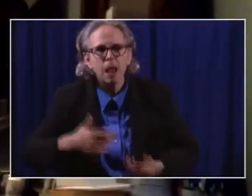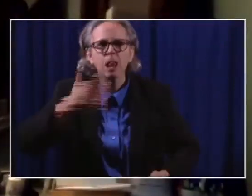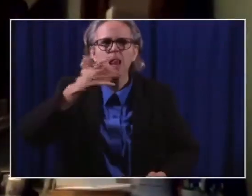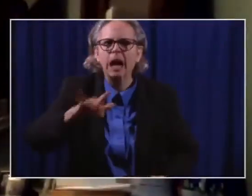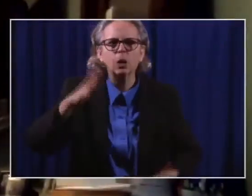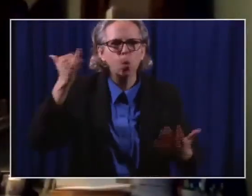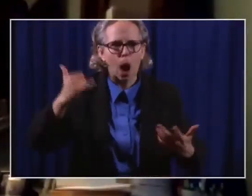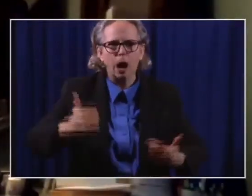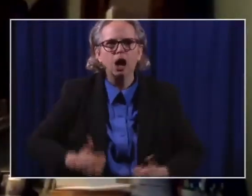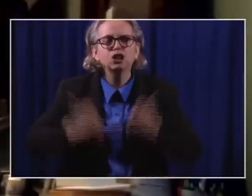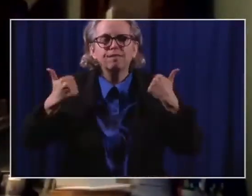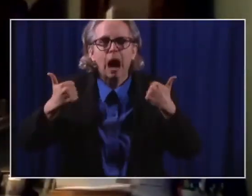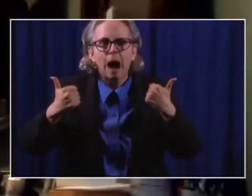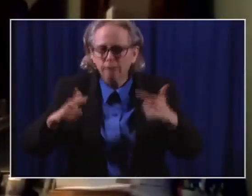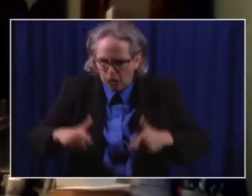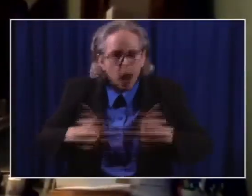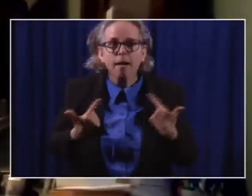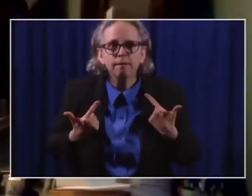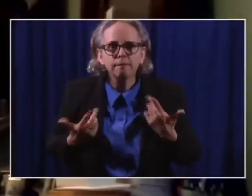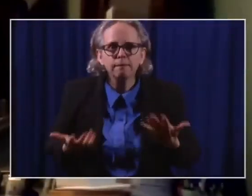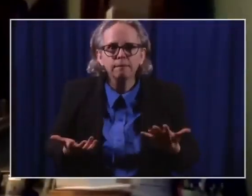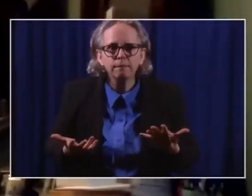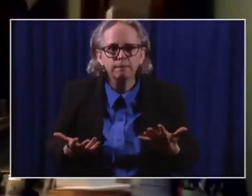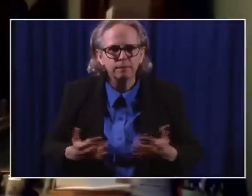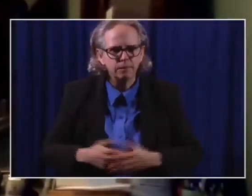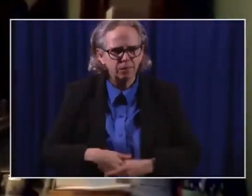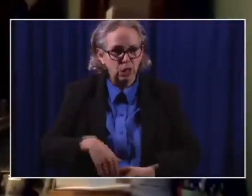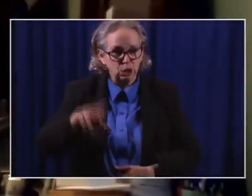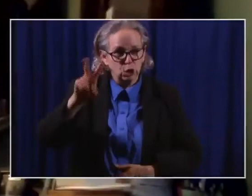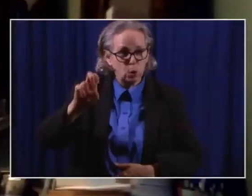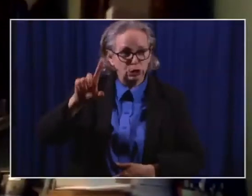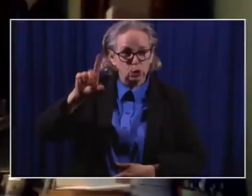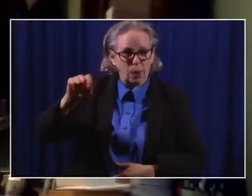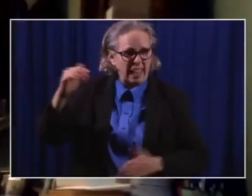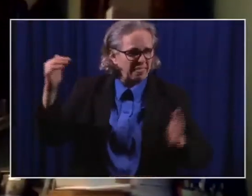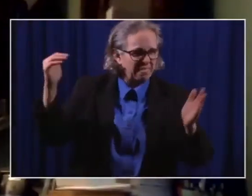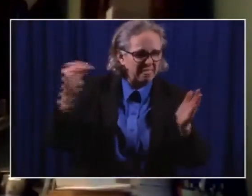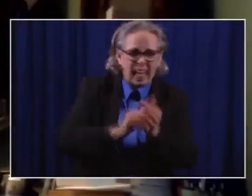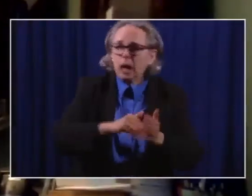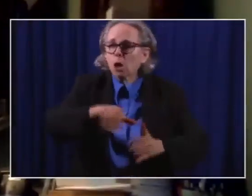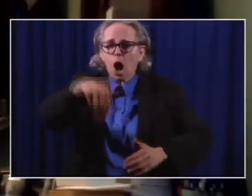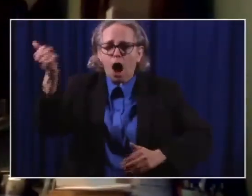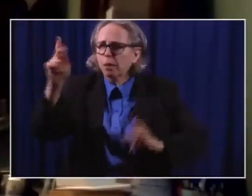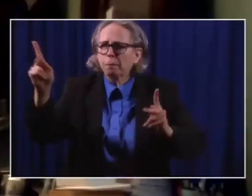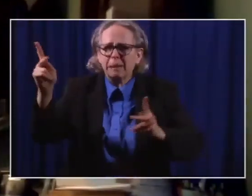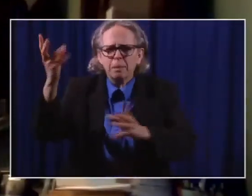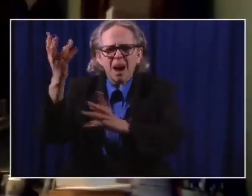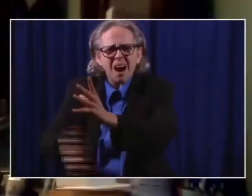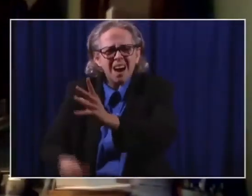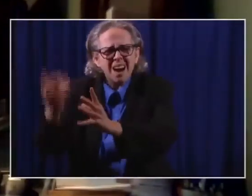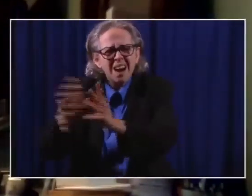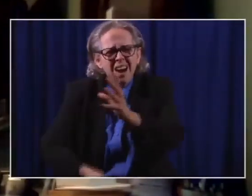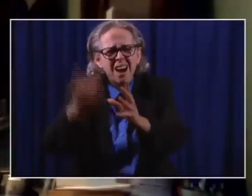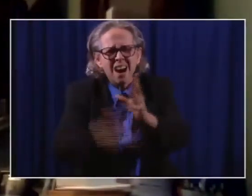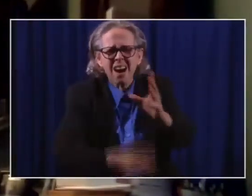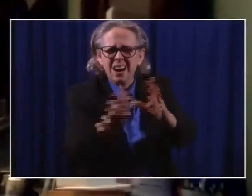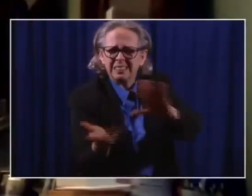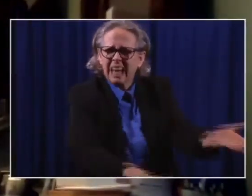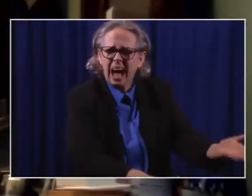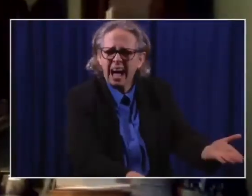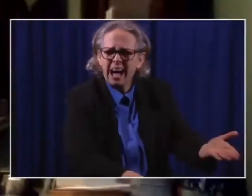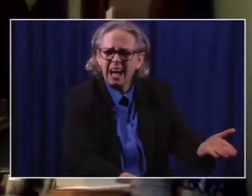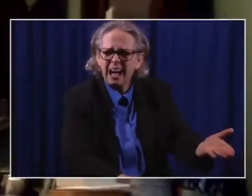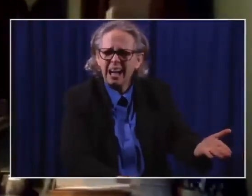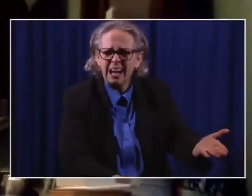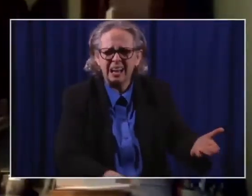the other way. And for 220,000 other Americans, it has. So I just want to urge as many people as I can, don't let